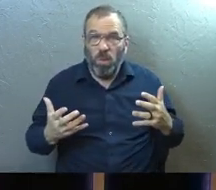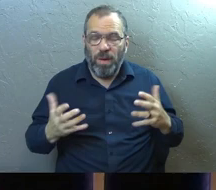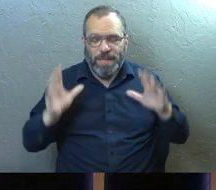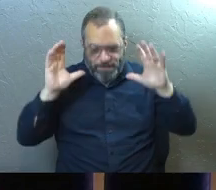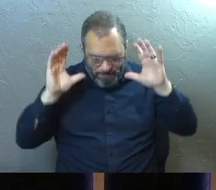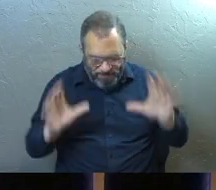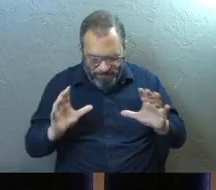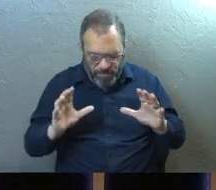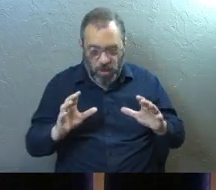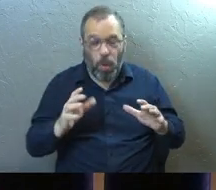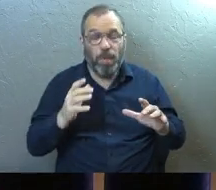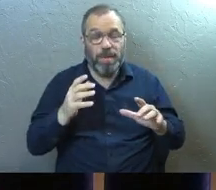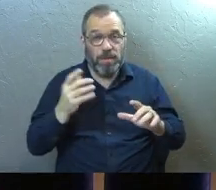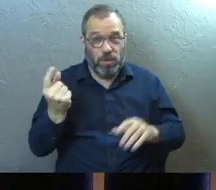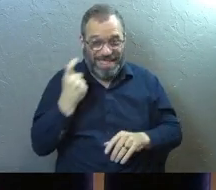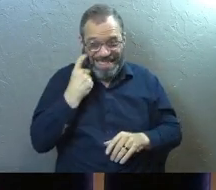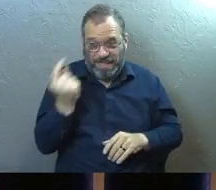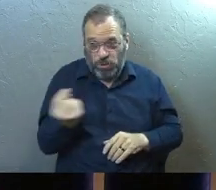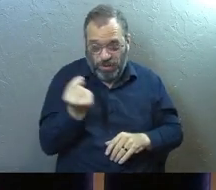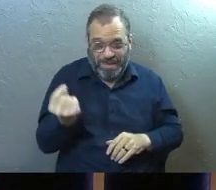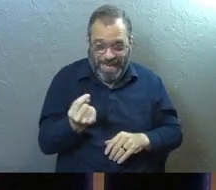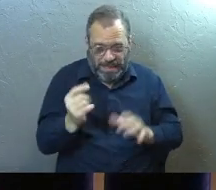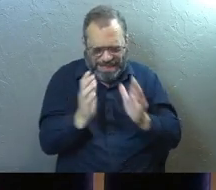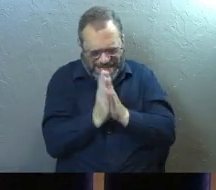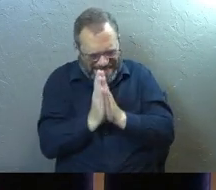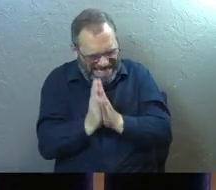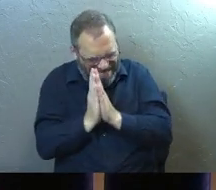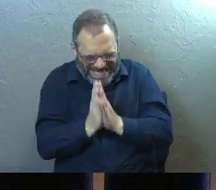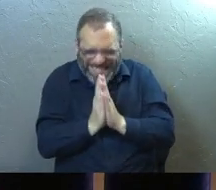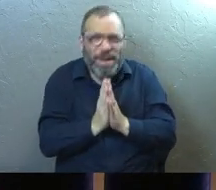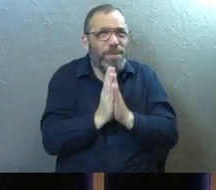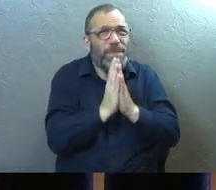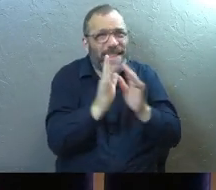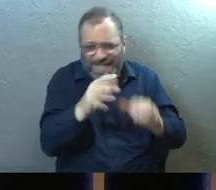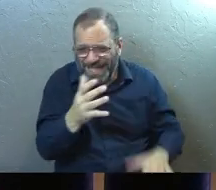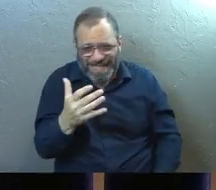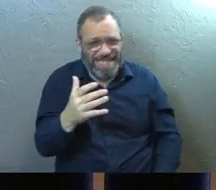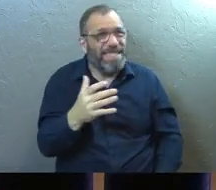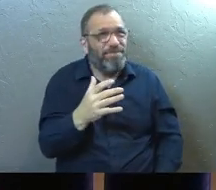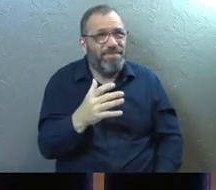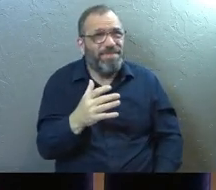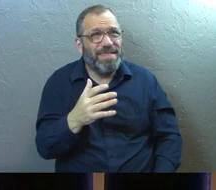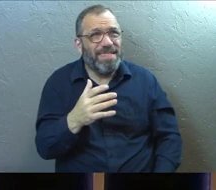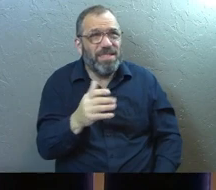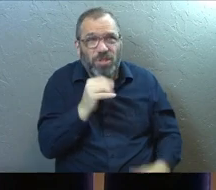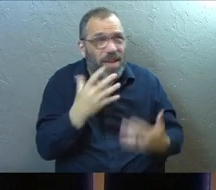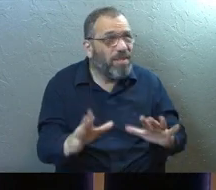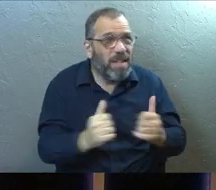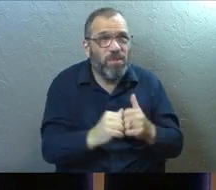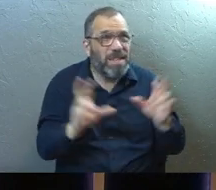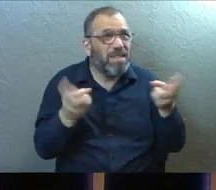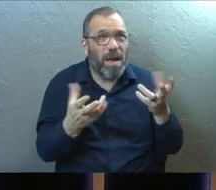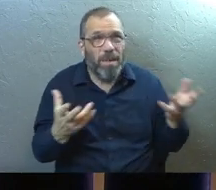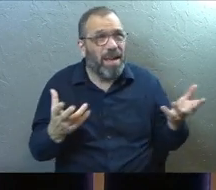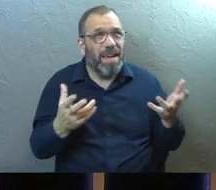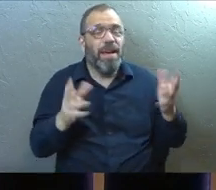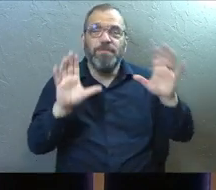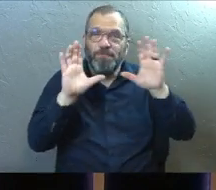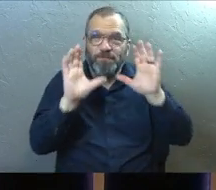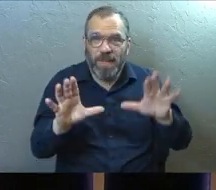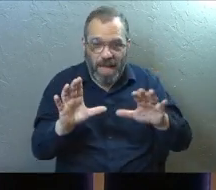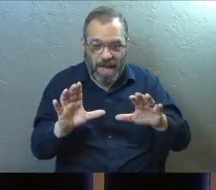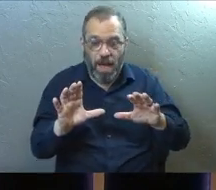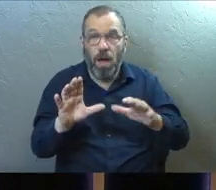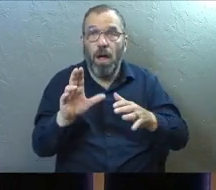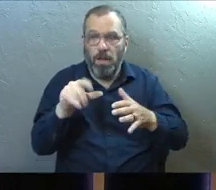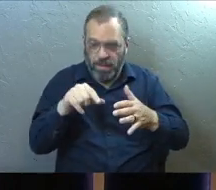And so we got to Tuesday and, and, and we're praying about it. We're like, God, like, I don't think you're done with this topic yet. And so we're going to take